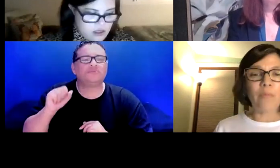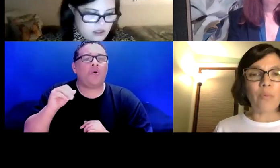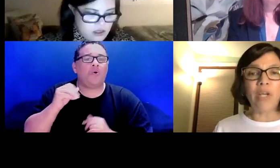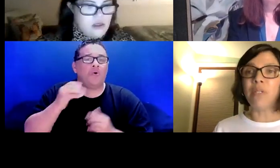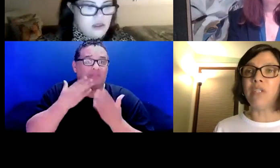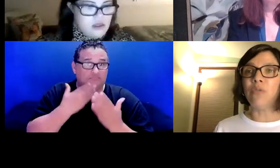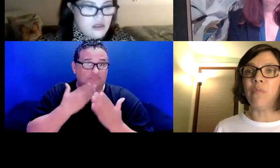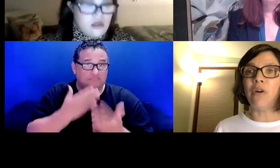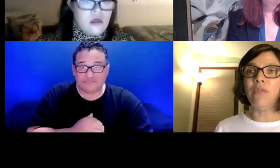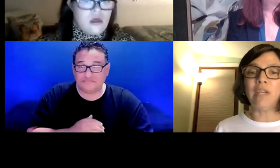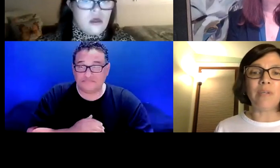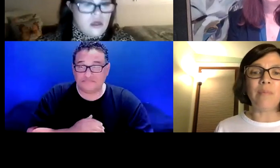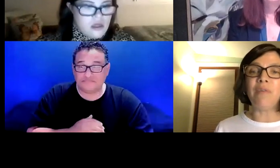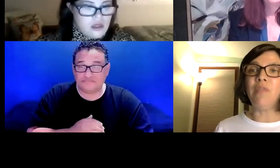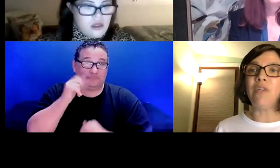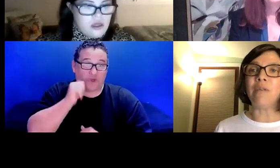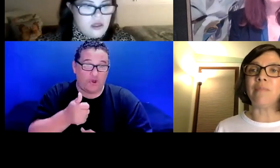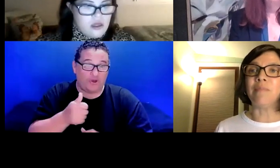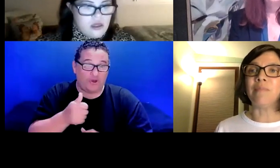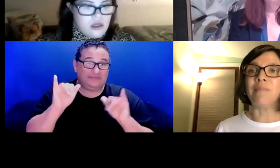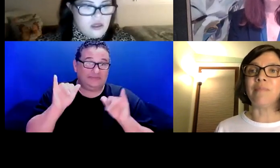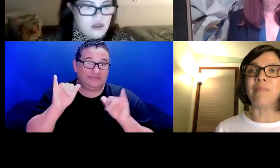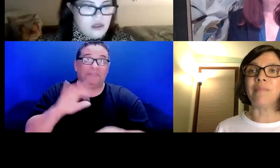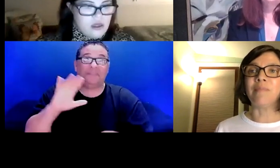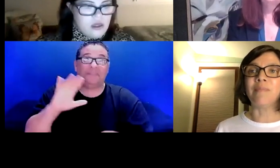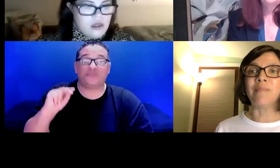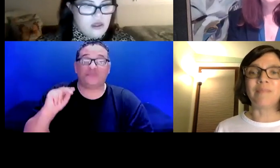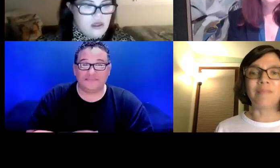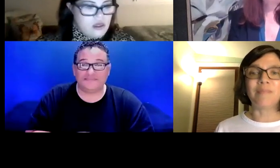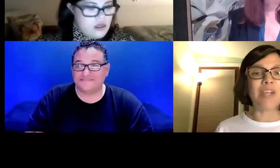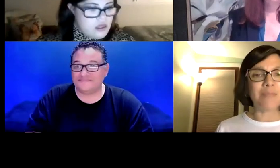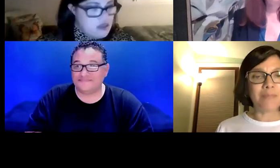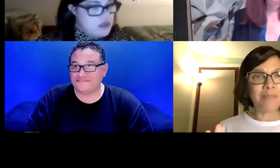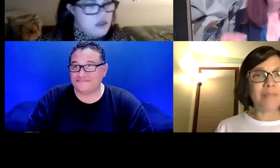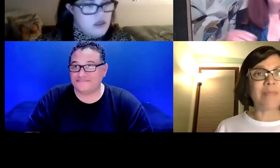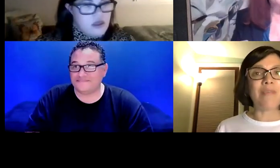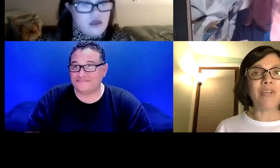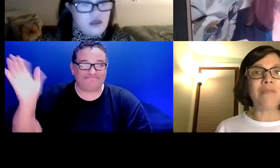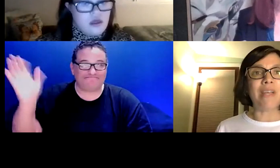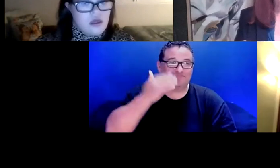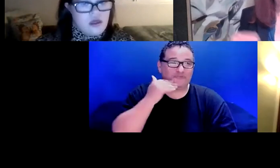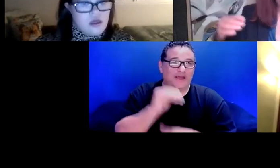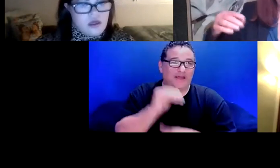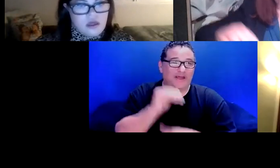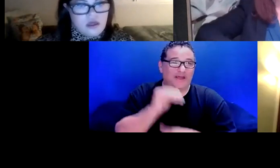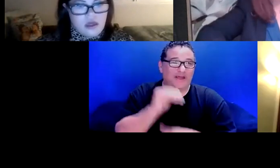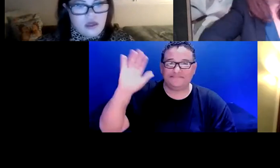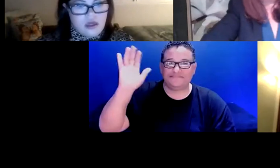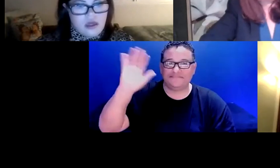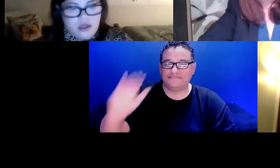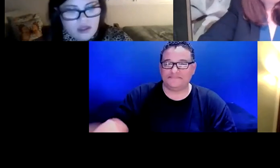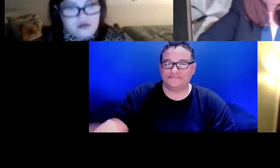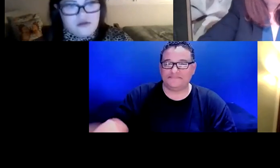And we hope to see you tomorrow. Same time at 530. Great. All right. Good night, everyone. Have a good evening. All